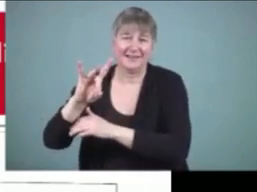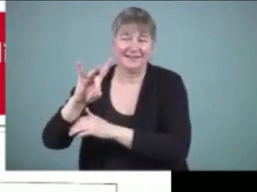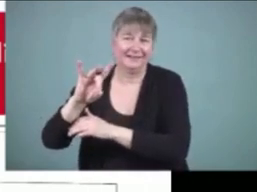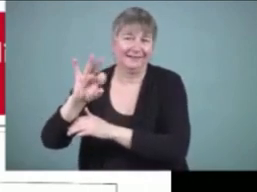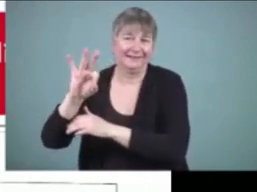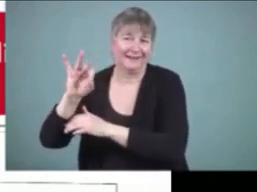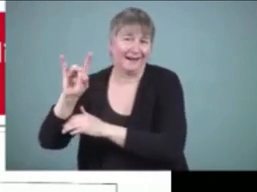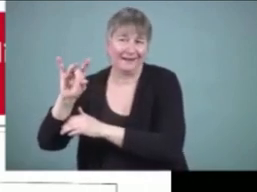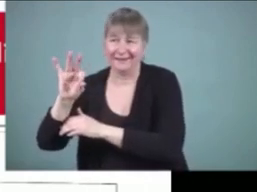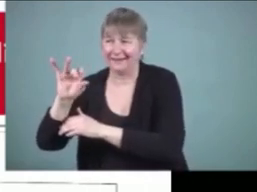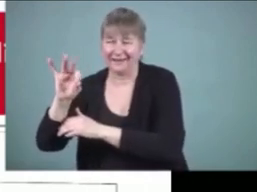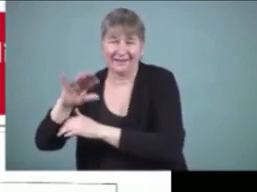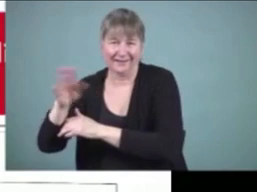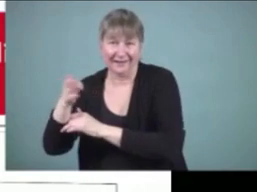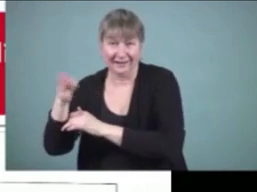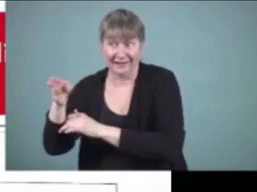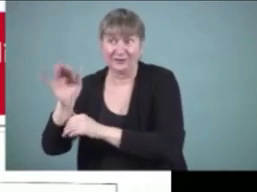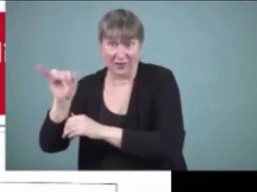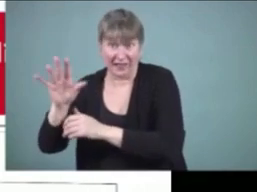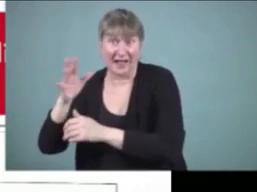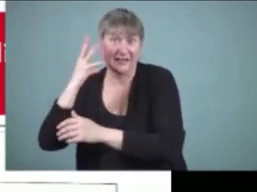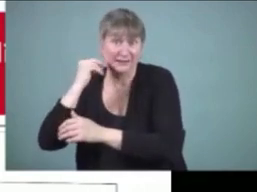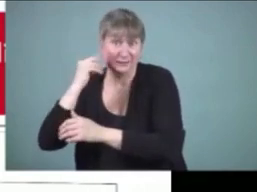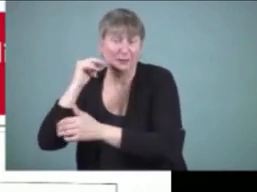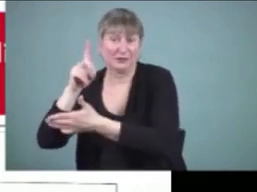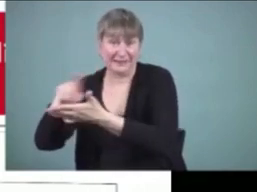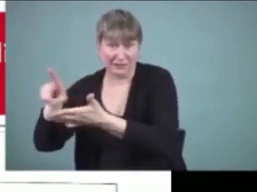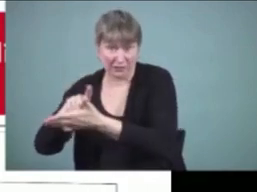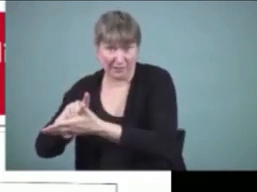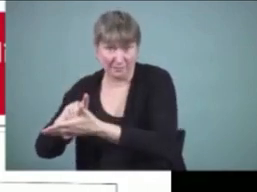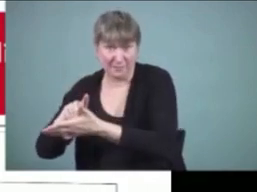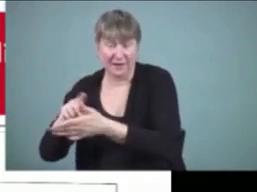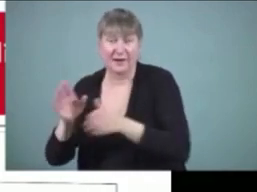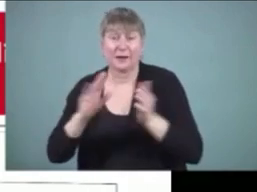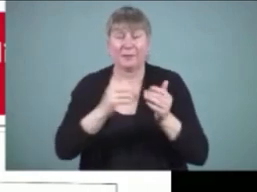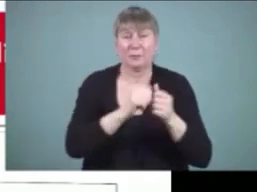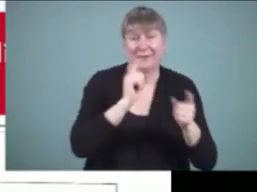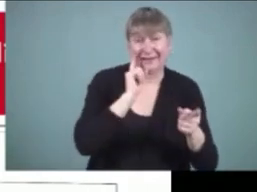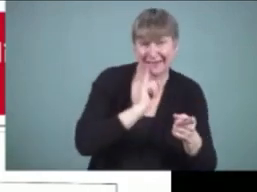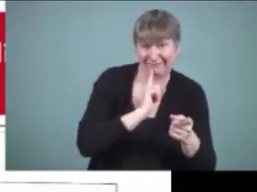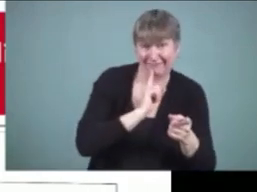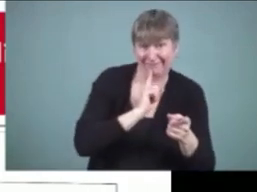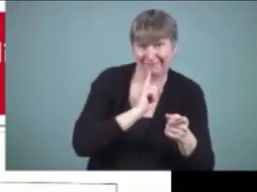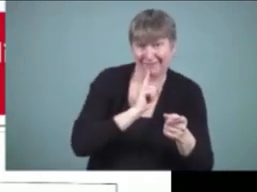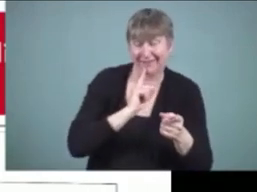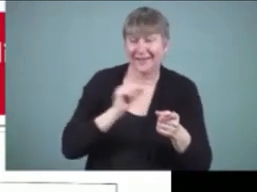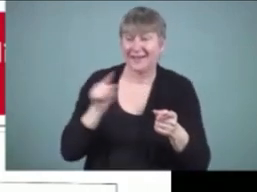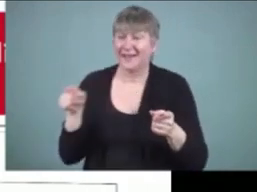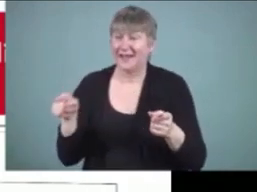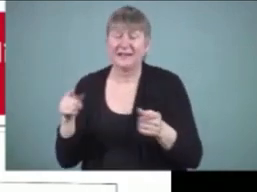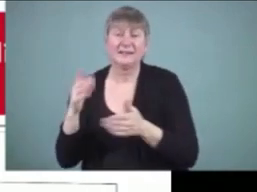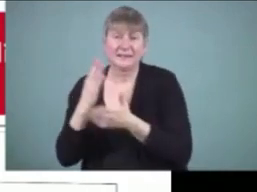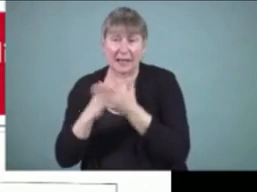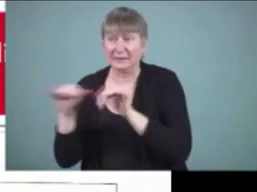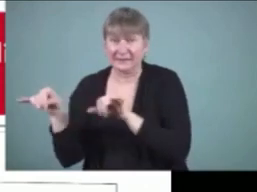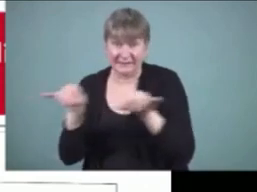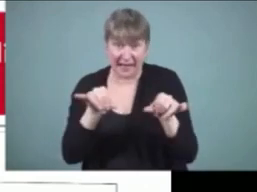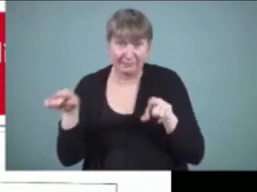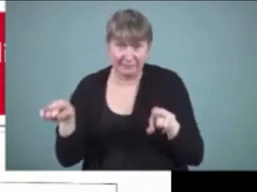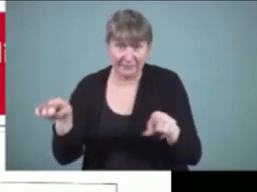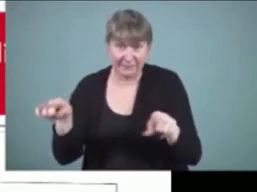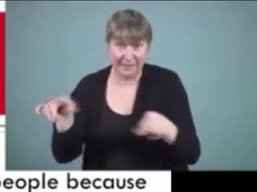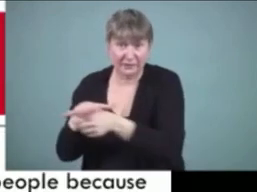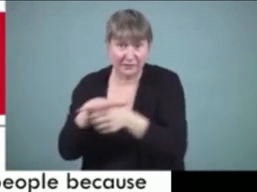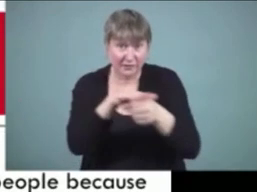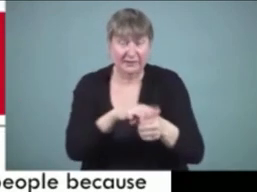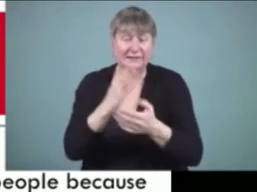um in the same ways and in different ways and he came up with this essay that he entitled in the next slide you'll